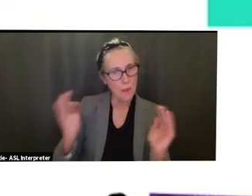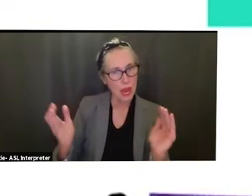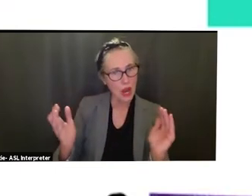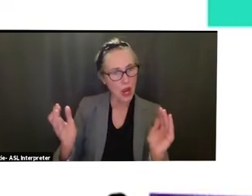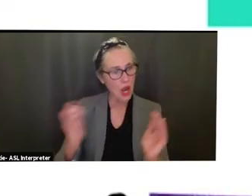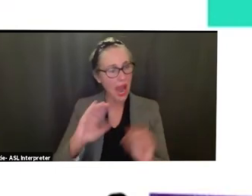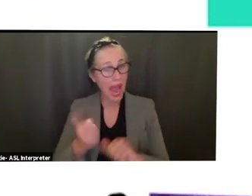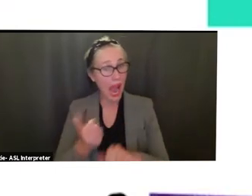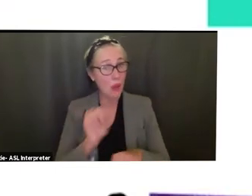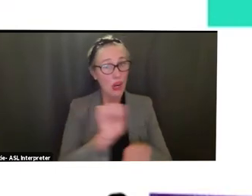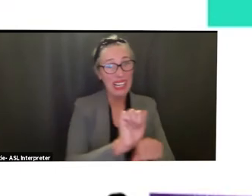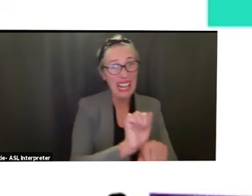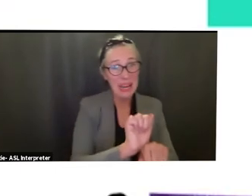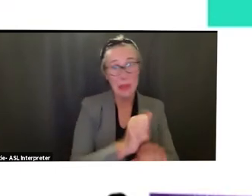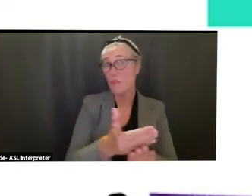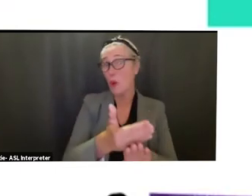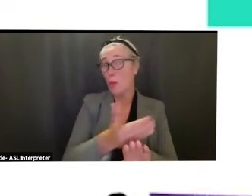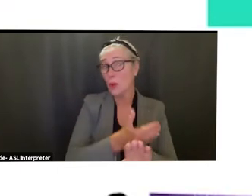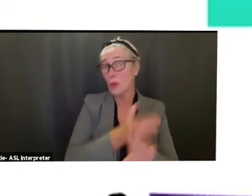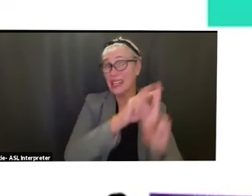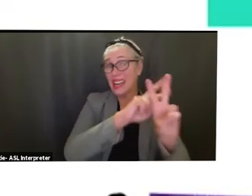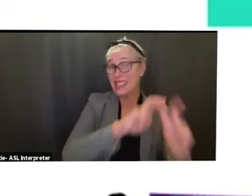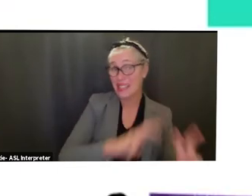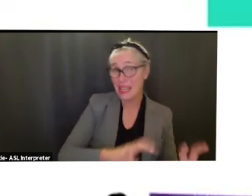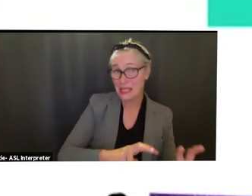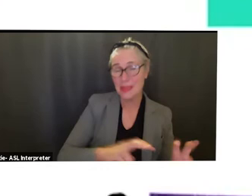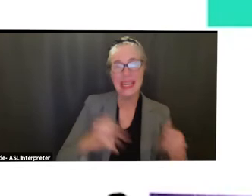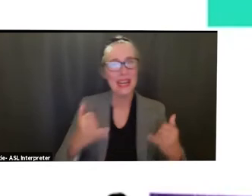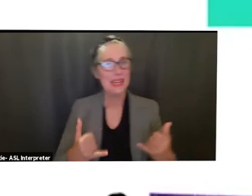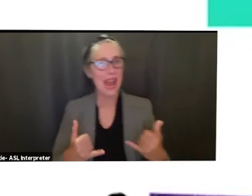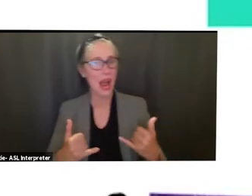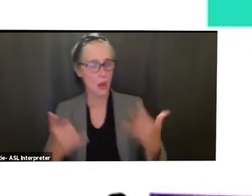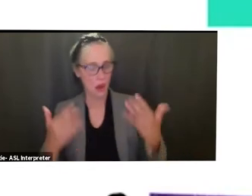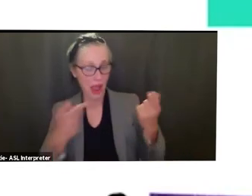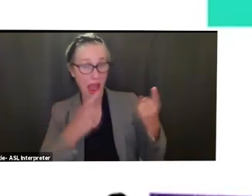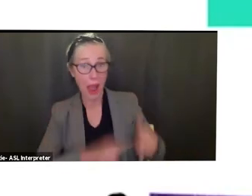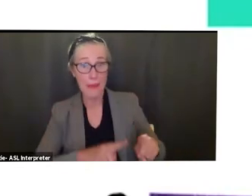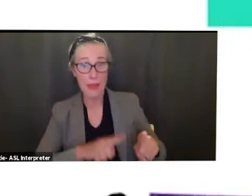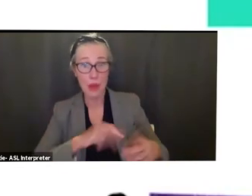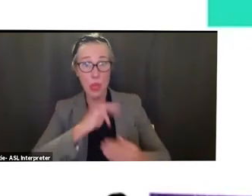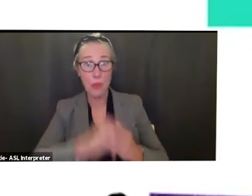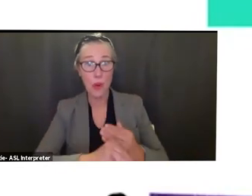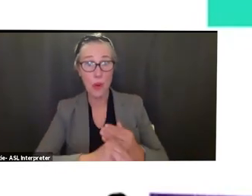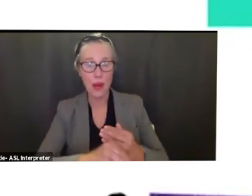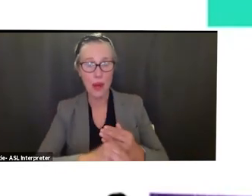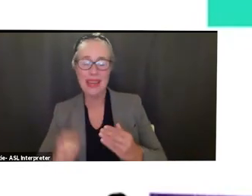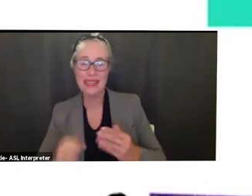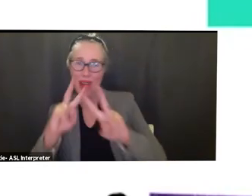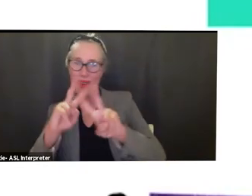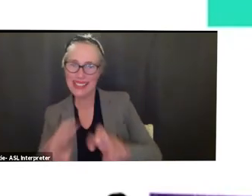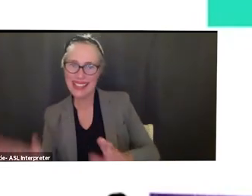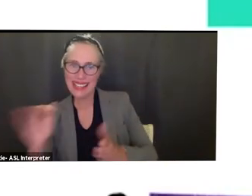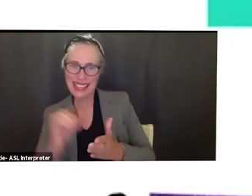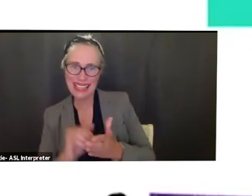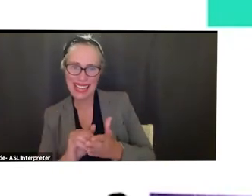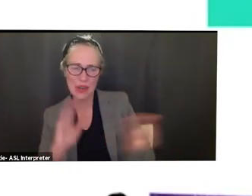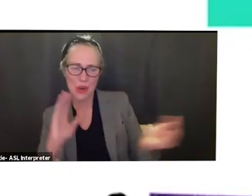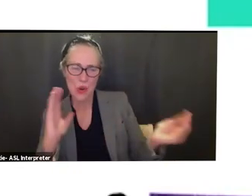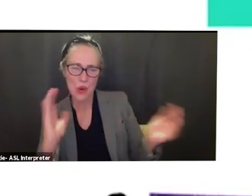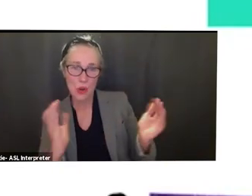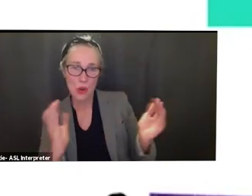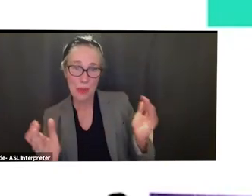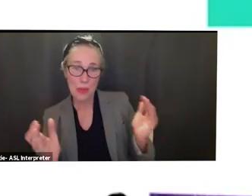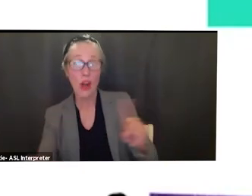labor and and really uh also give you an update on uh the rest of our graduates that complete their